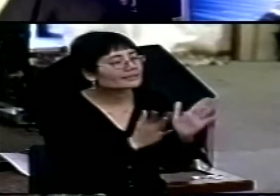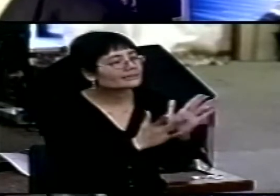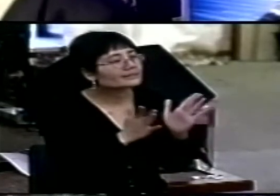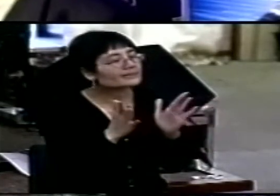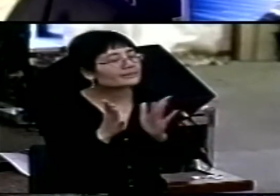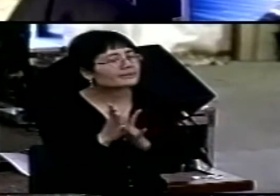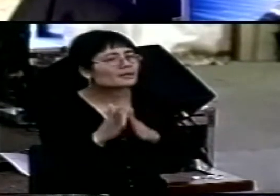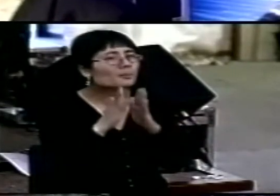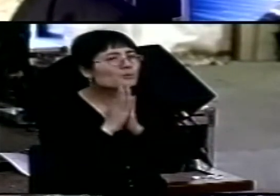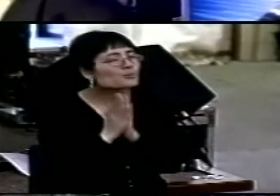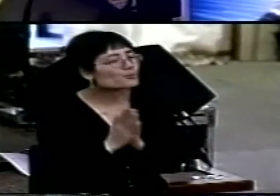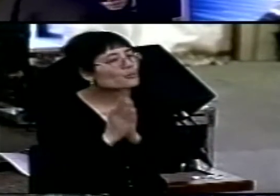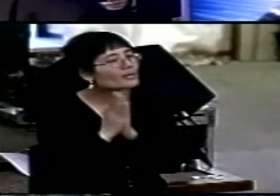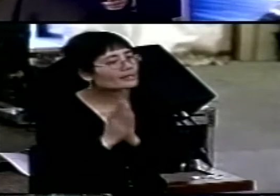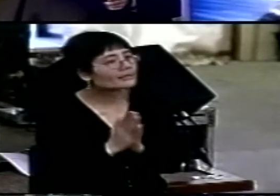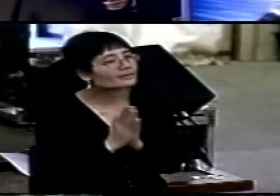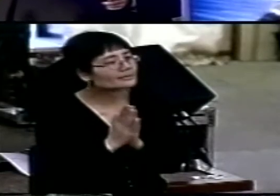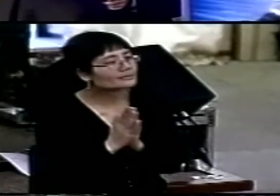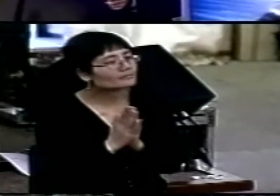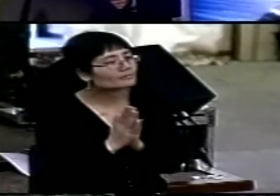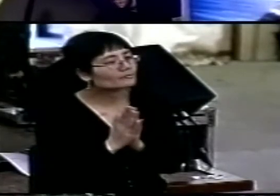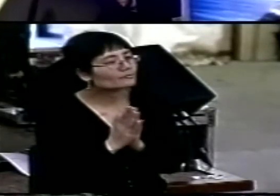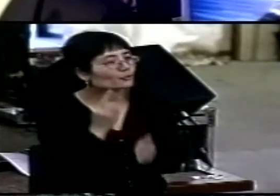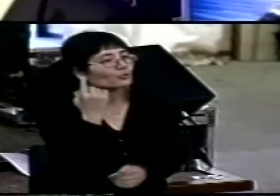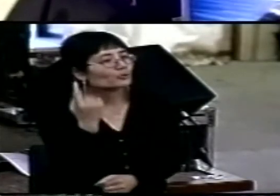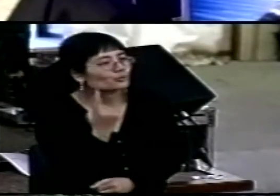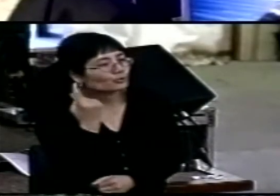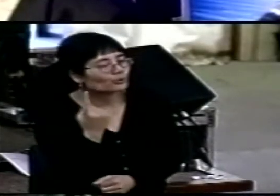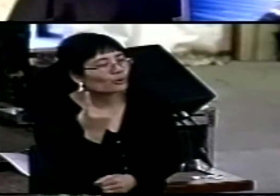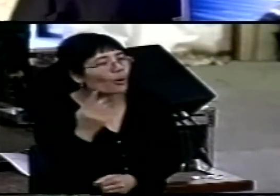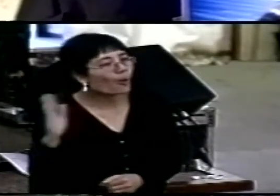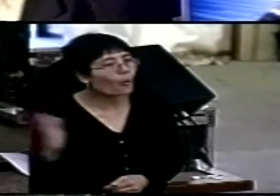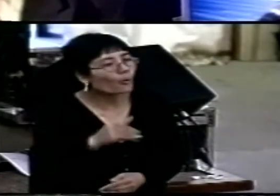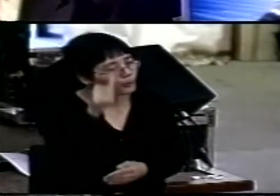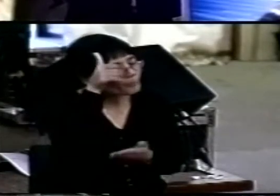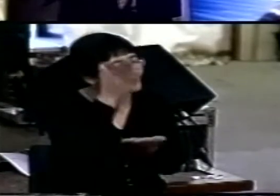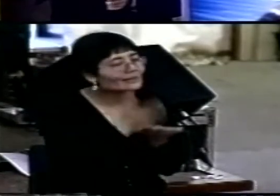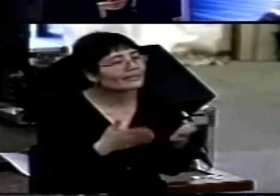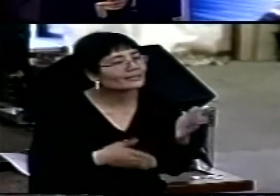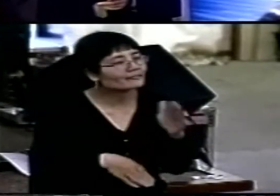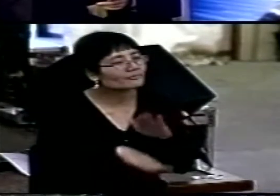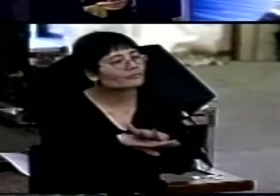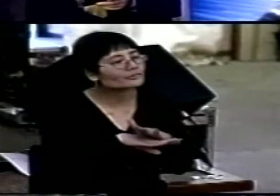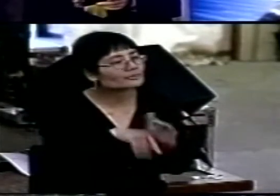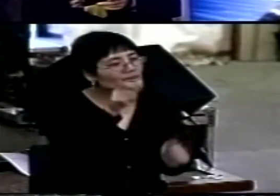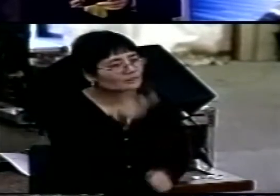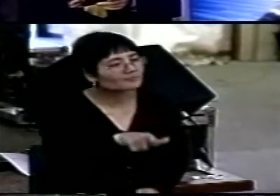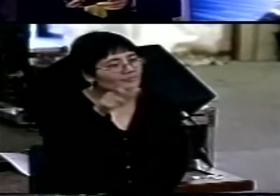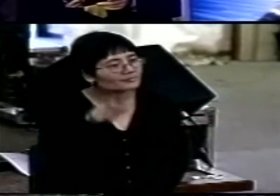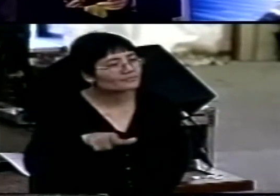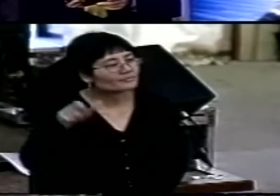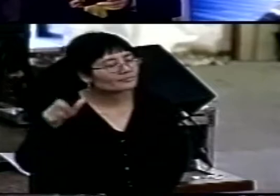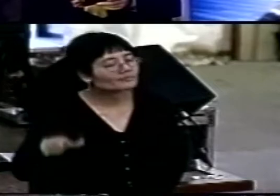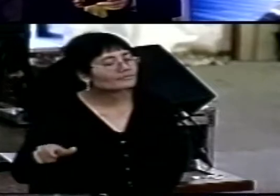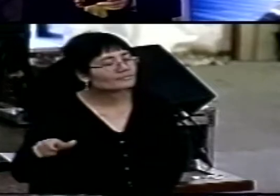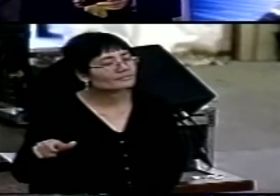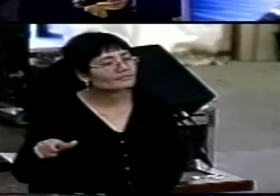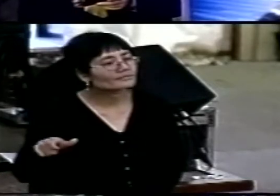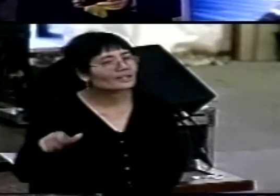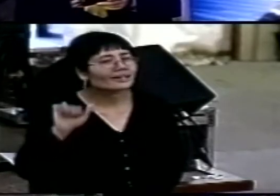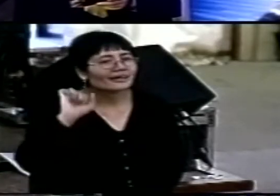prays for all believers. Was it Packer who once spoke about God's cosmic generosity?